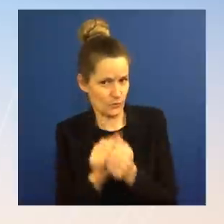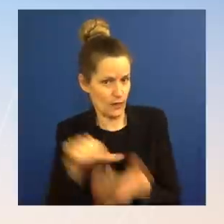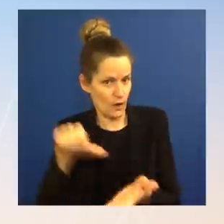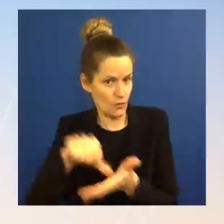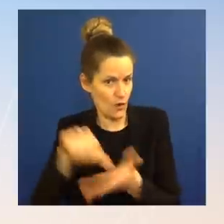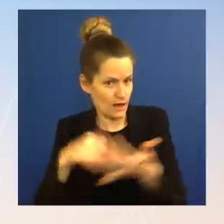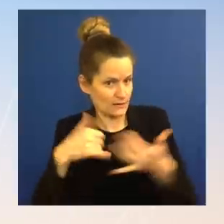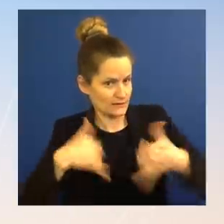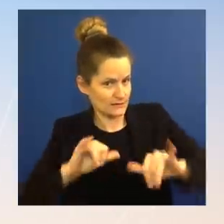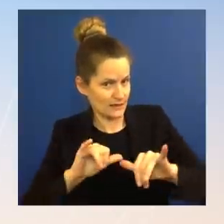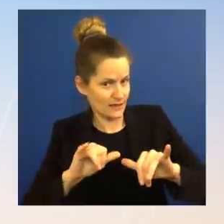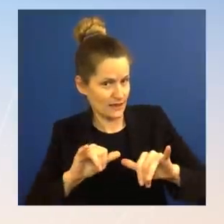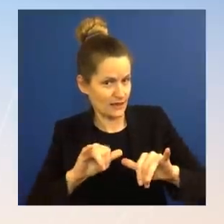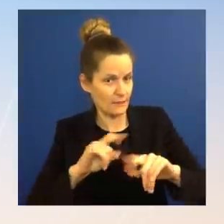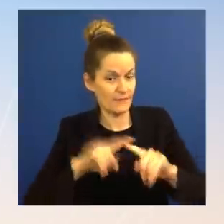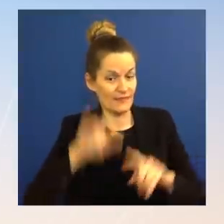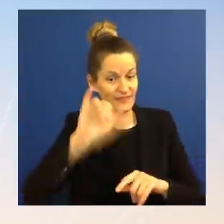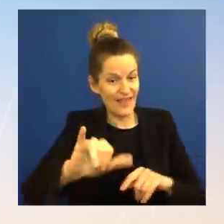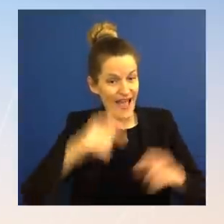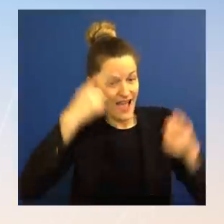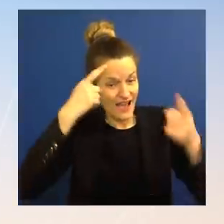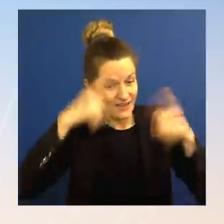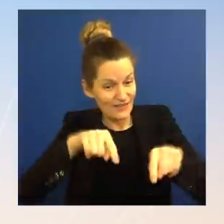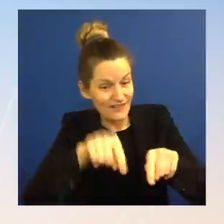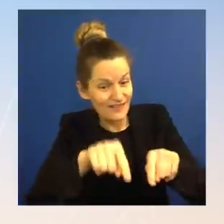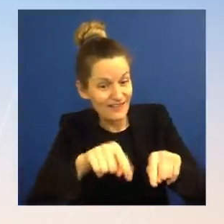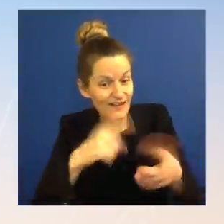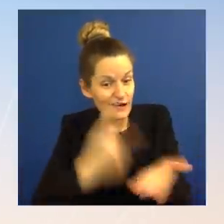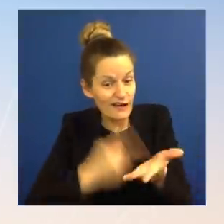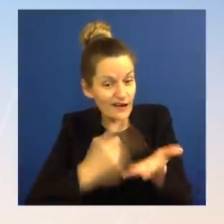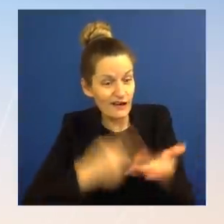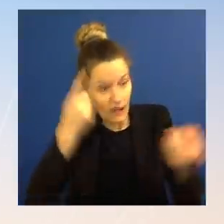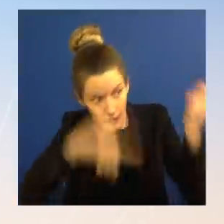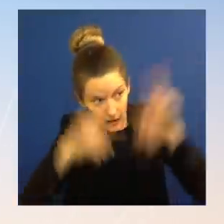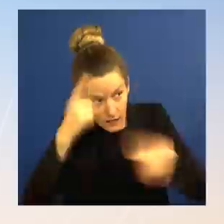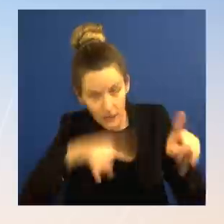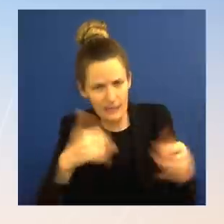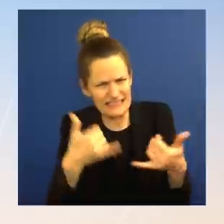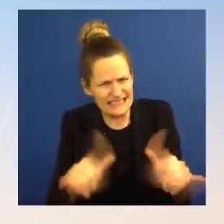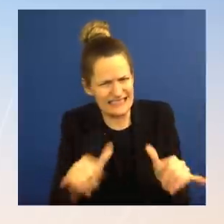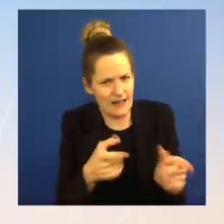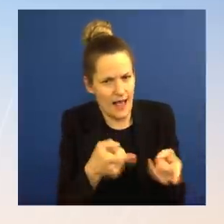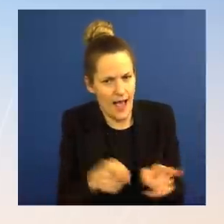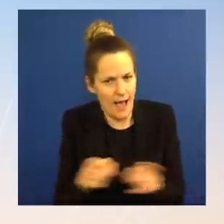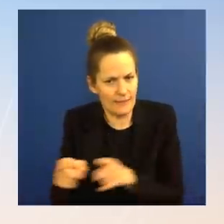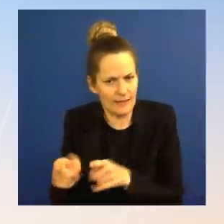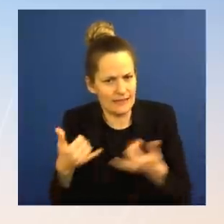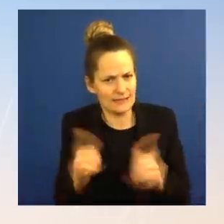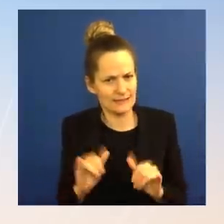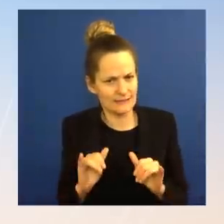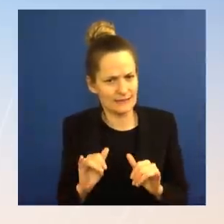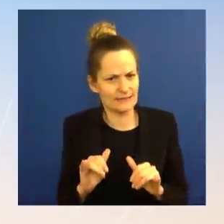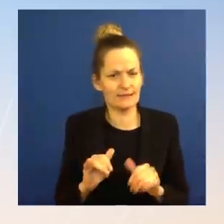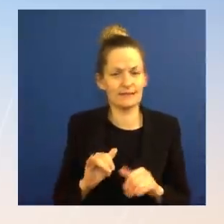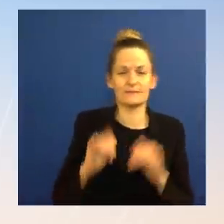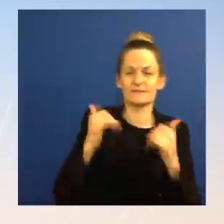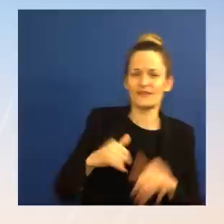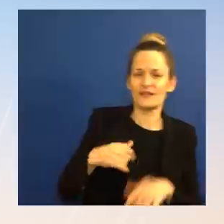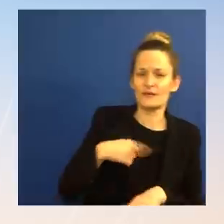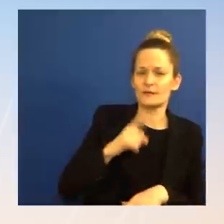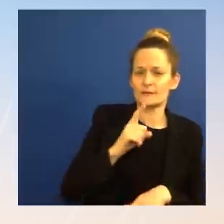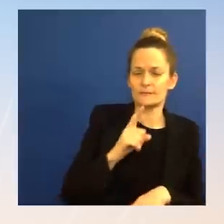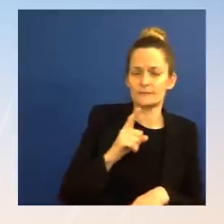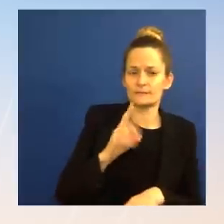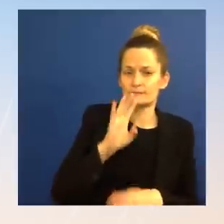it was on the potential seizing of private sector assets in Russia for companies that have decided to pull back